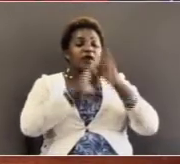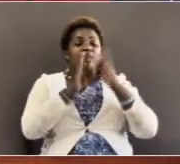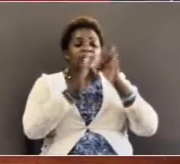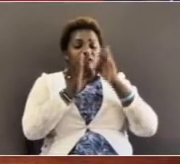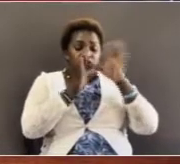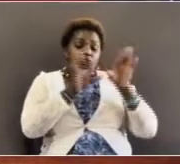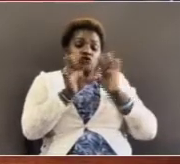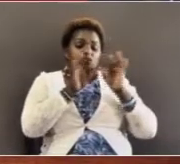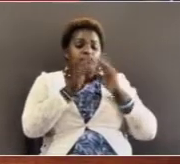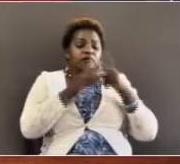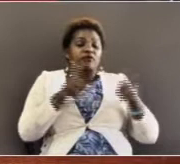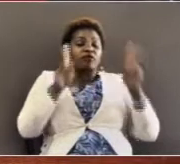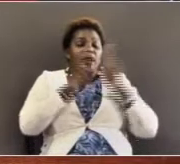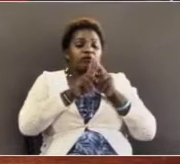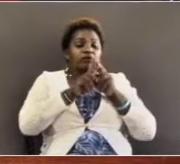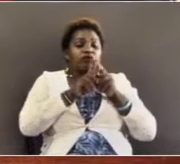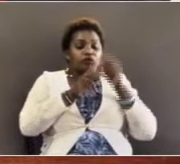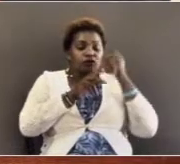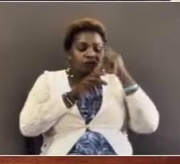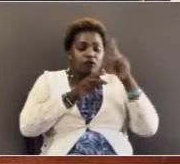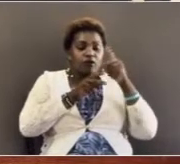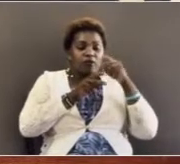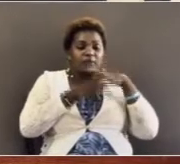the value of this kind of a companion.